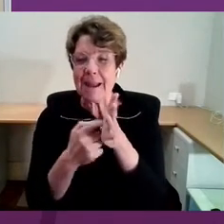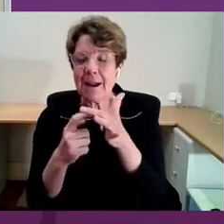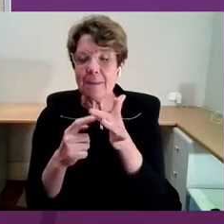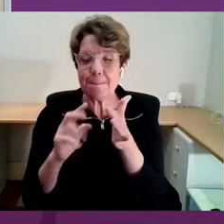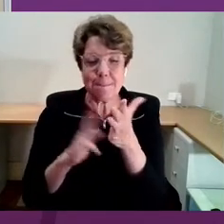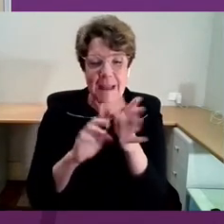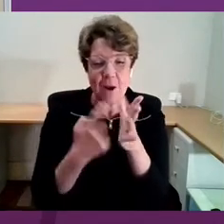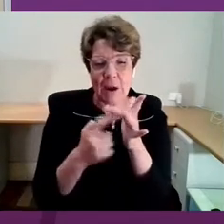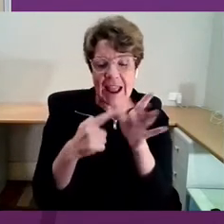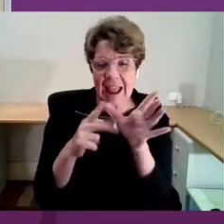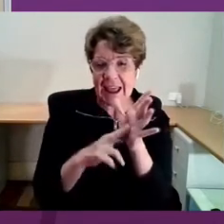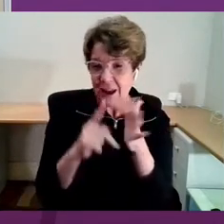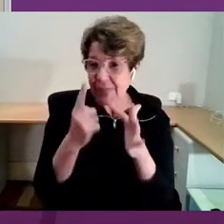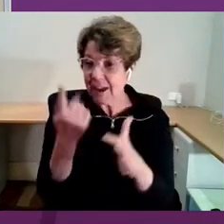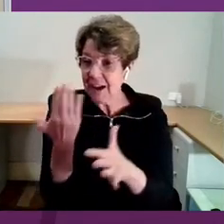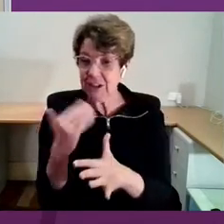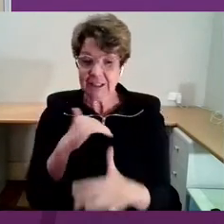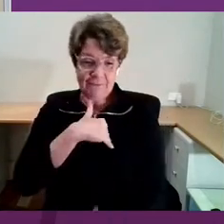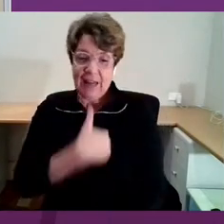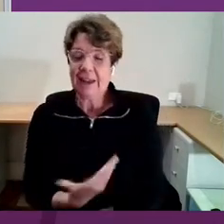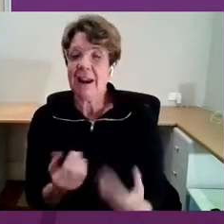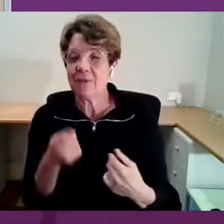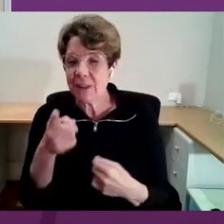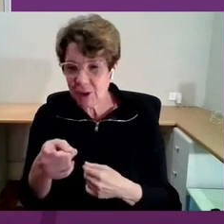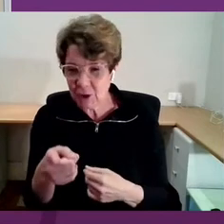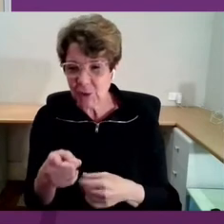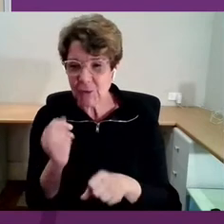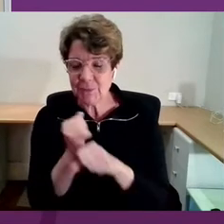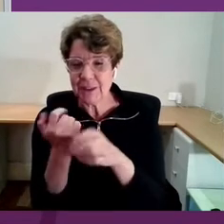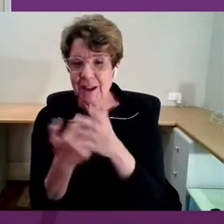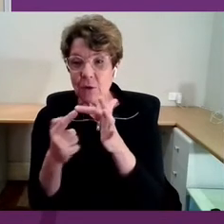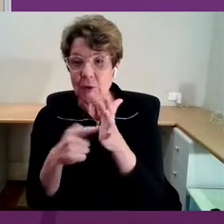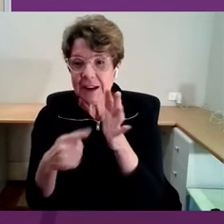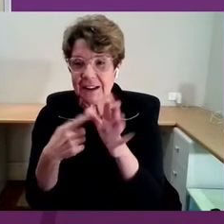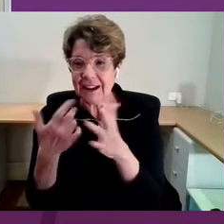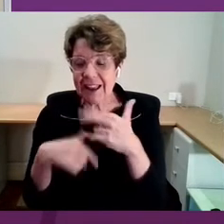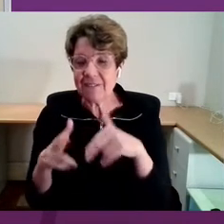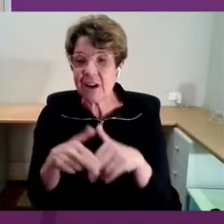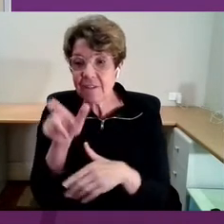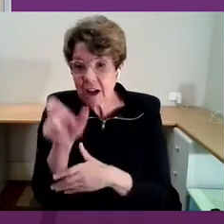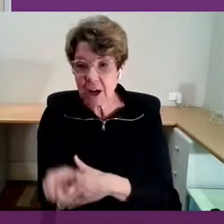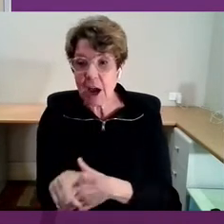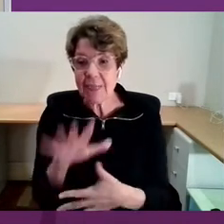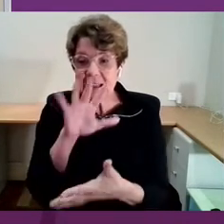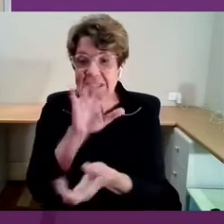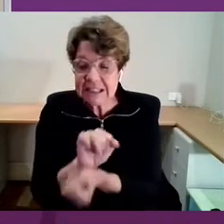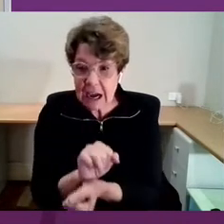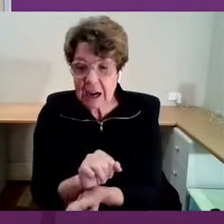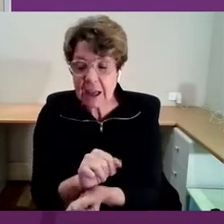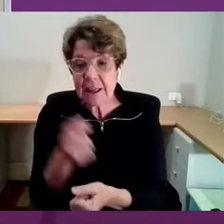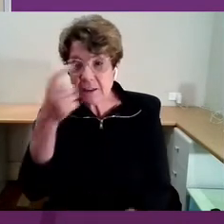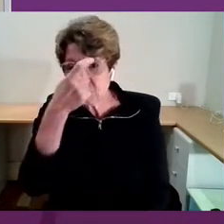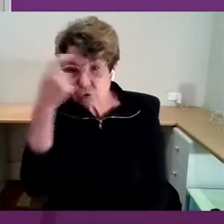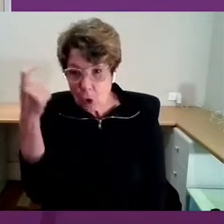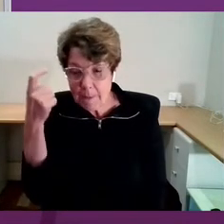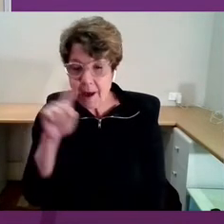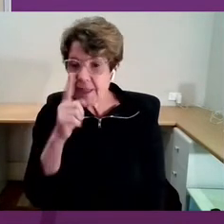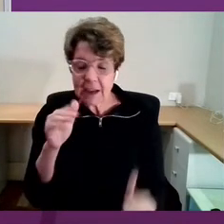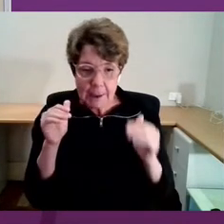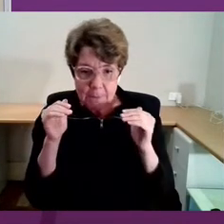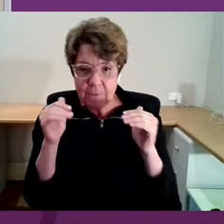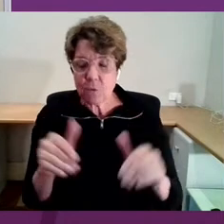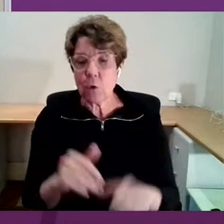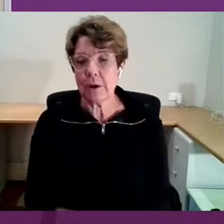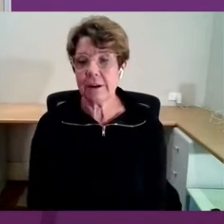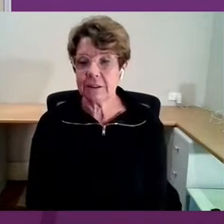And that's what we want, Greta. If I've got a client who's stuck, who's traumatised, who can't move forward. I